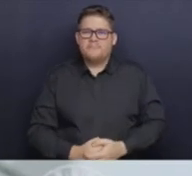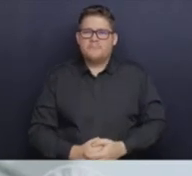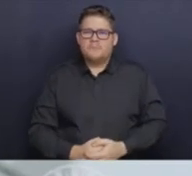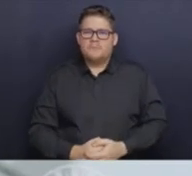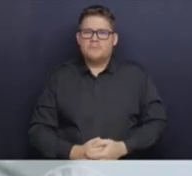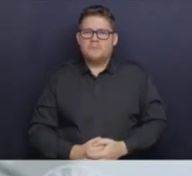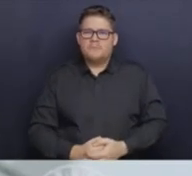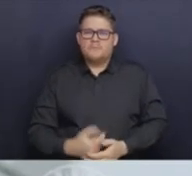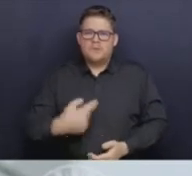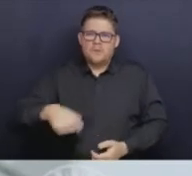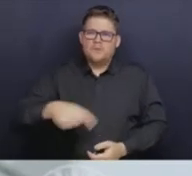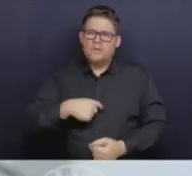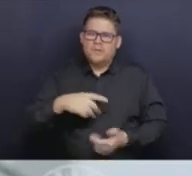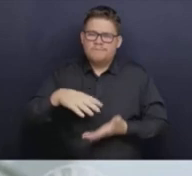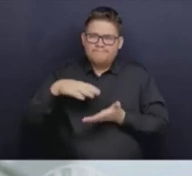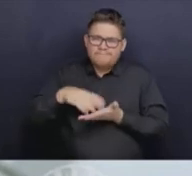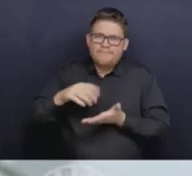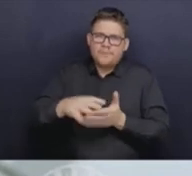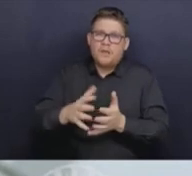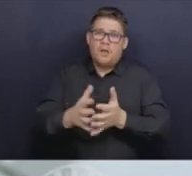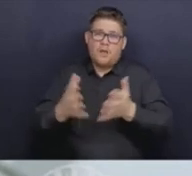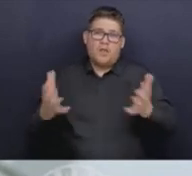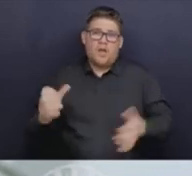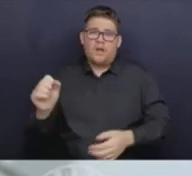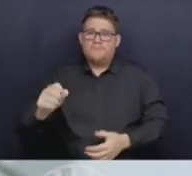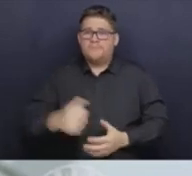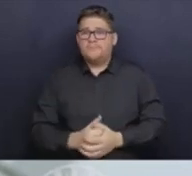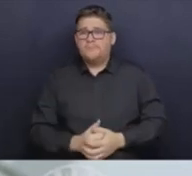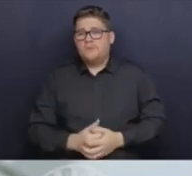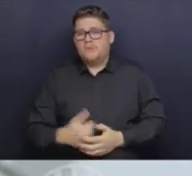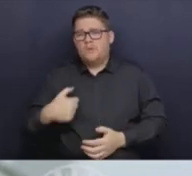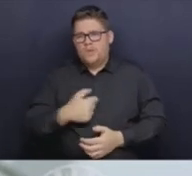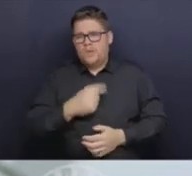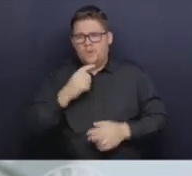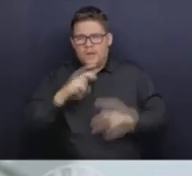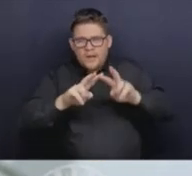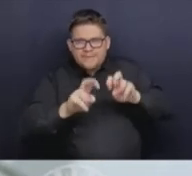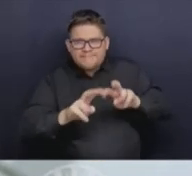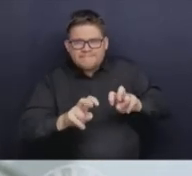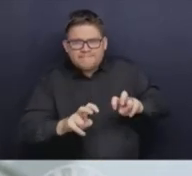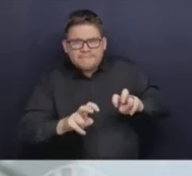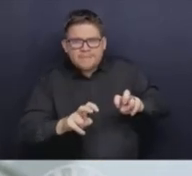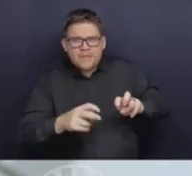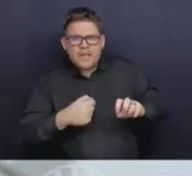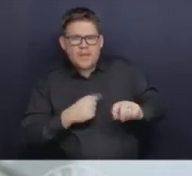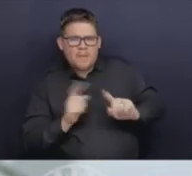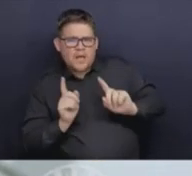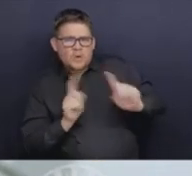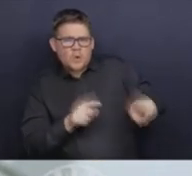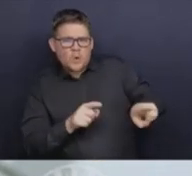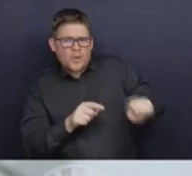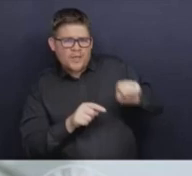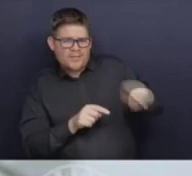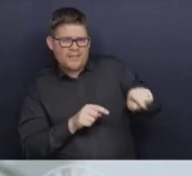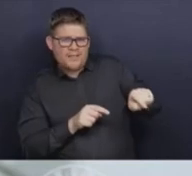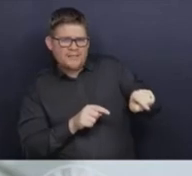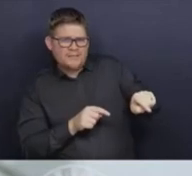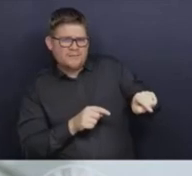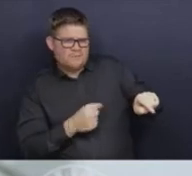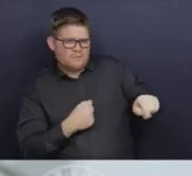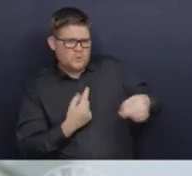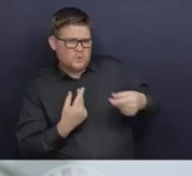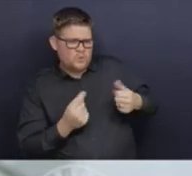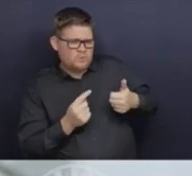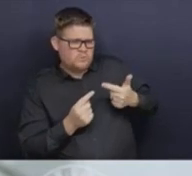our risk and do those risk assessments for ourselves and for the people around us. And that's what we need to do to get us through this respiratory